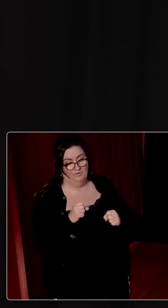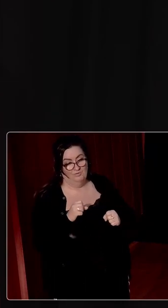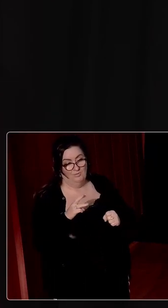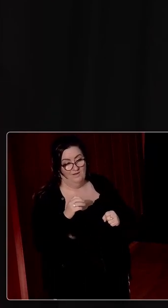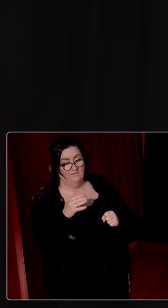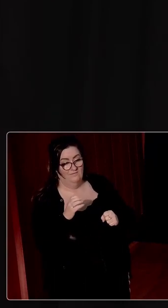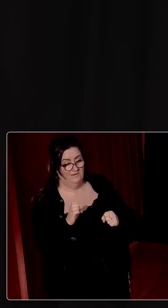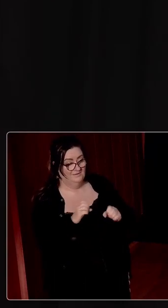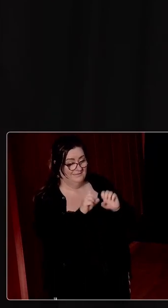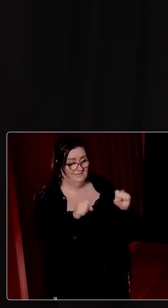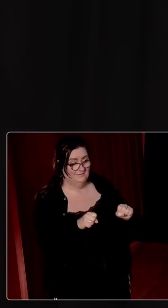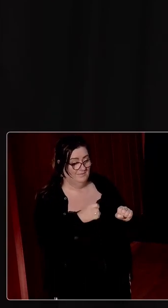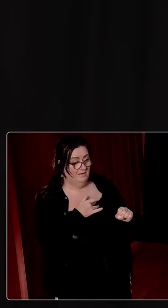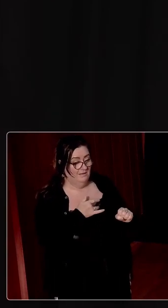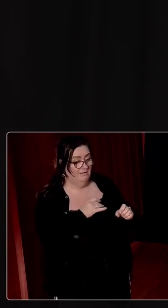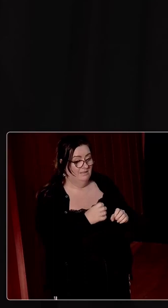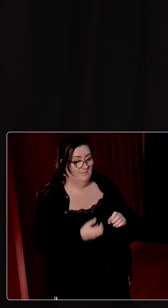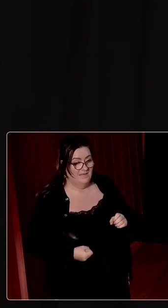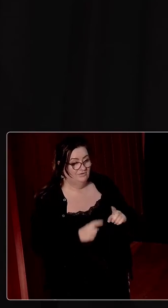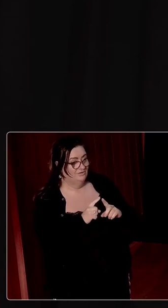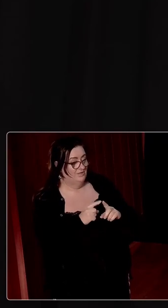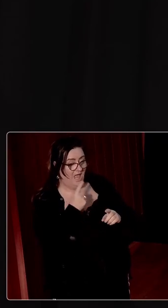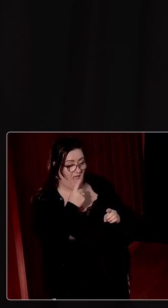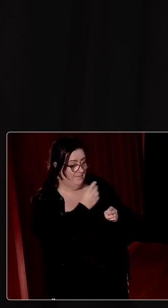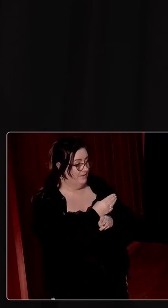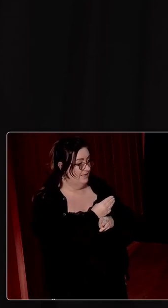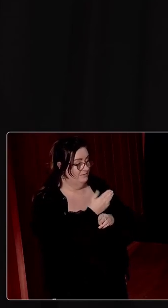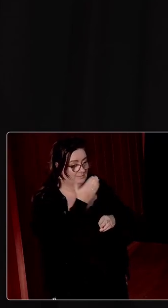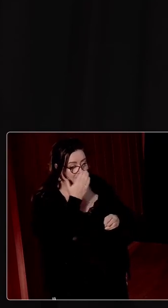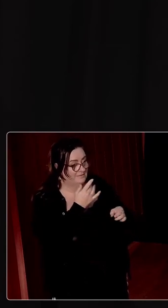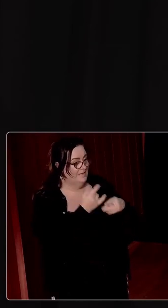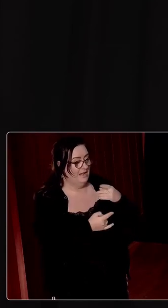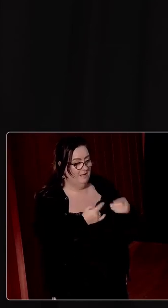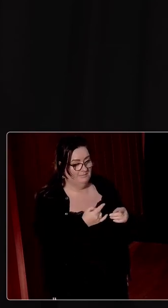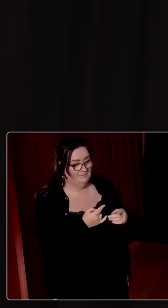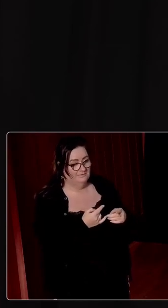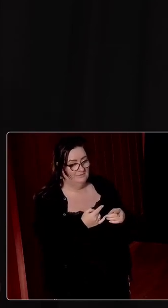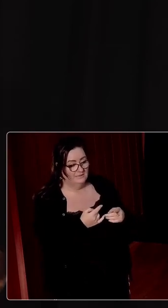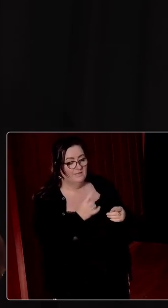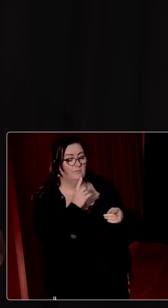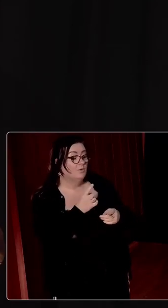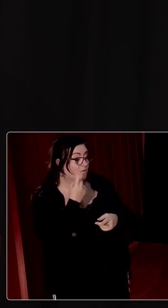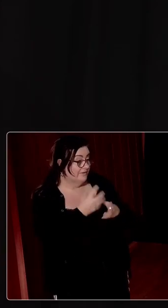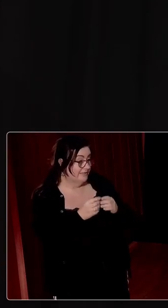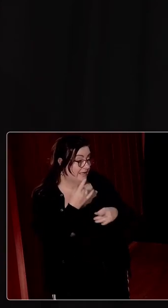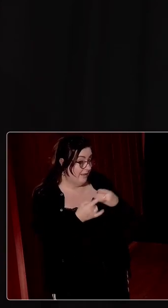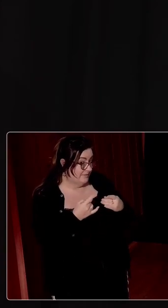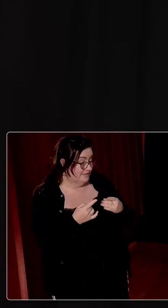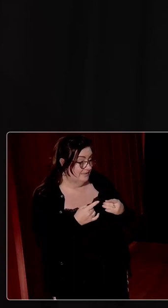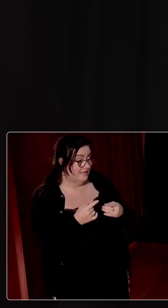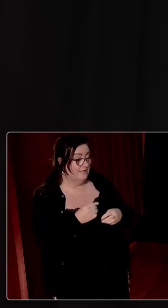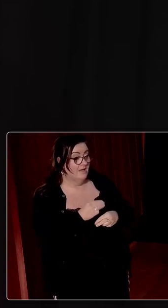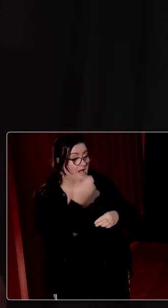pensions, I mean, it's heartbreaking that the poverty and humiliation endured. But one of the things that did happen as Ireland